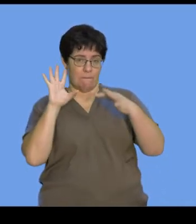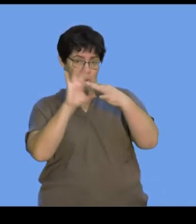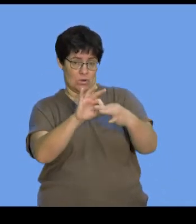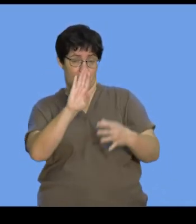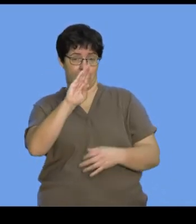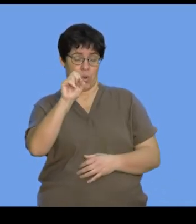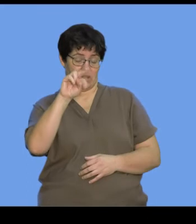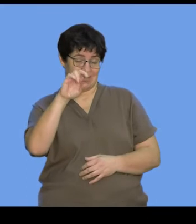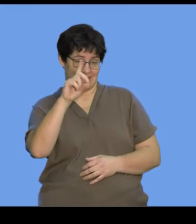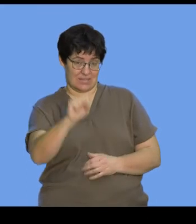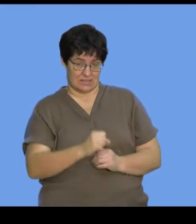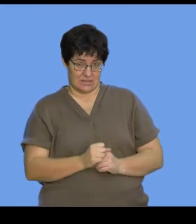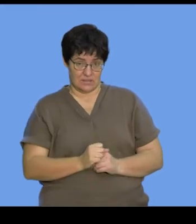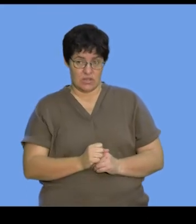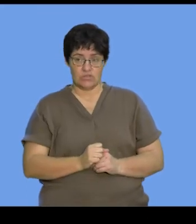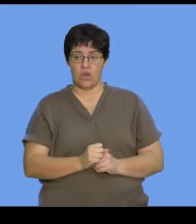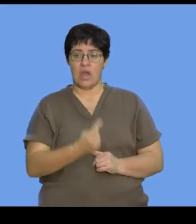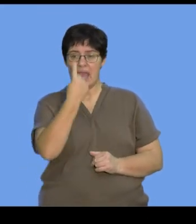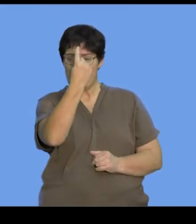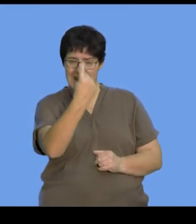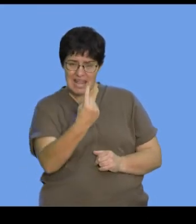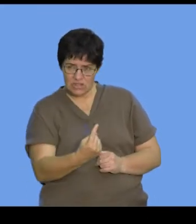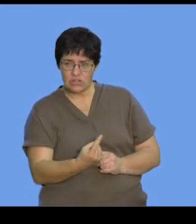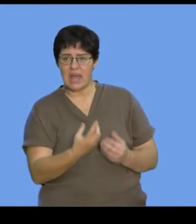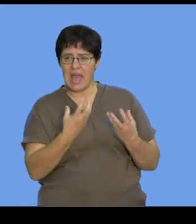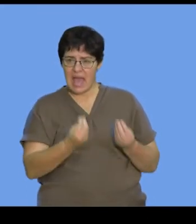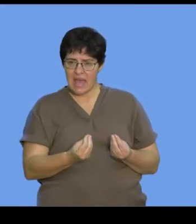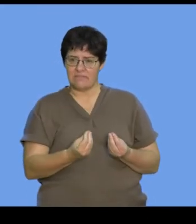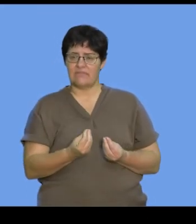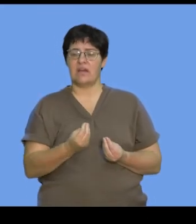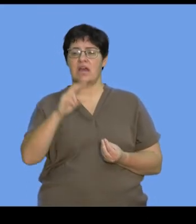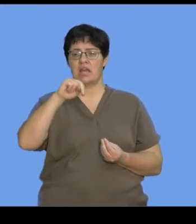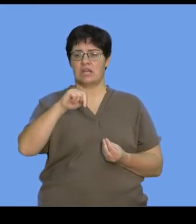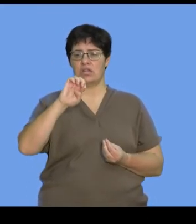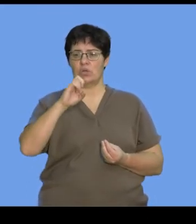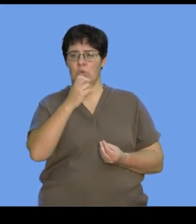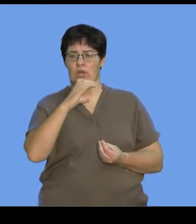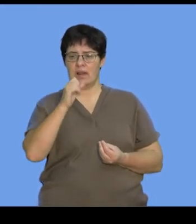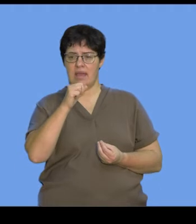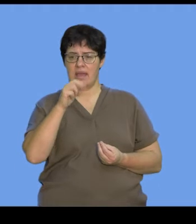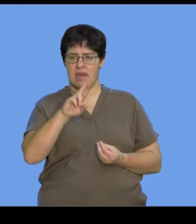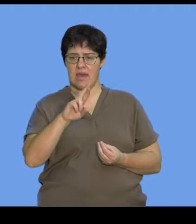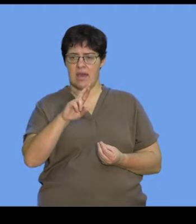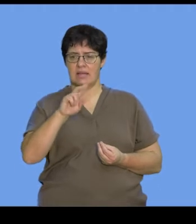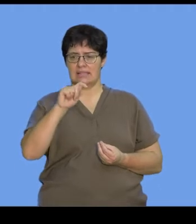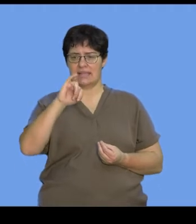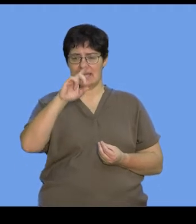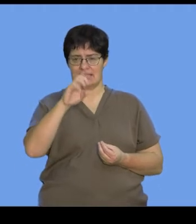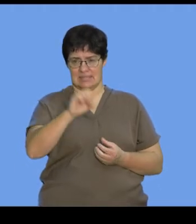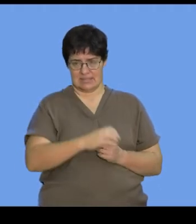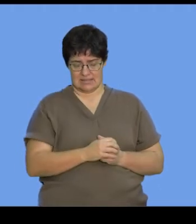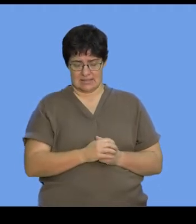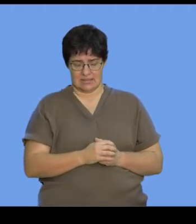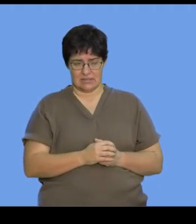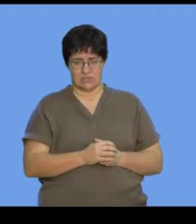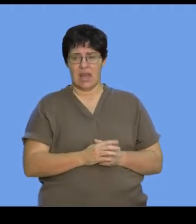strands are made up of nucleotides. And as I mentioned, that DNA contains these unique building blocks called